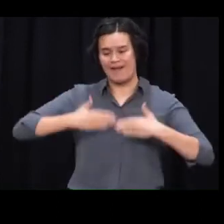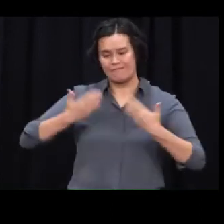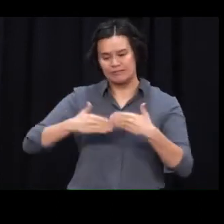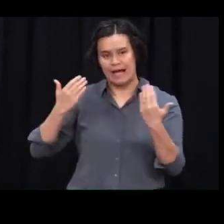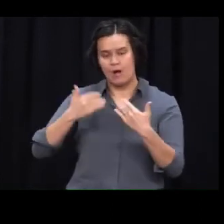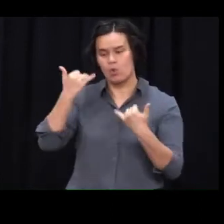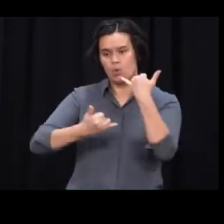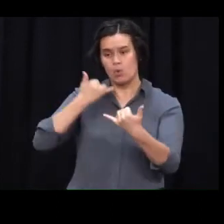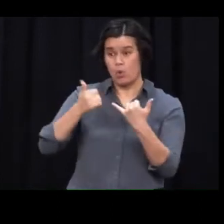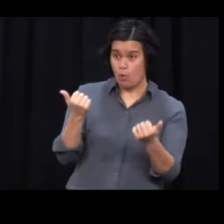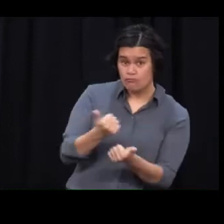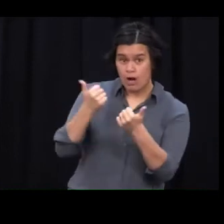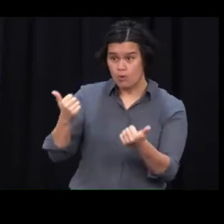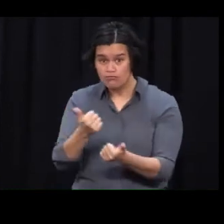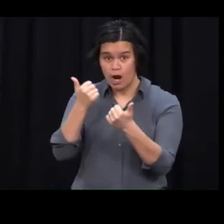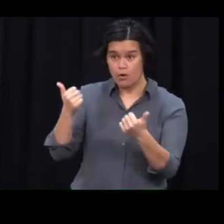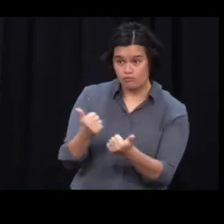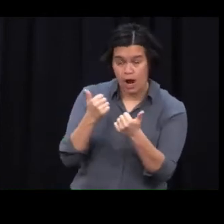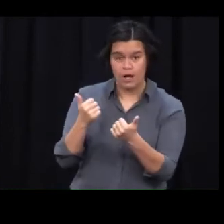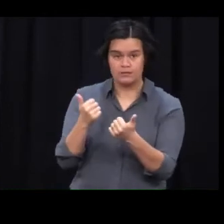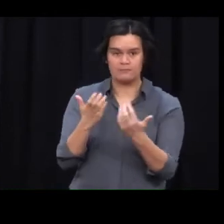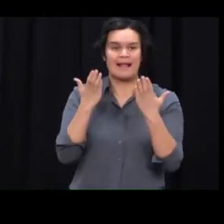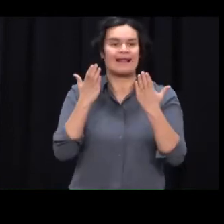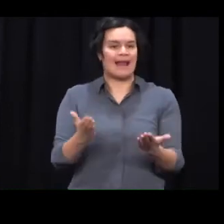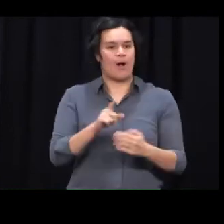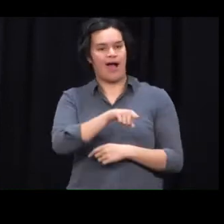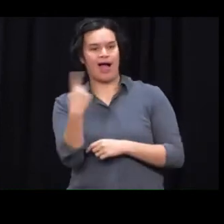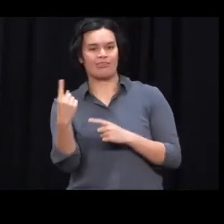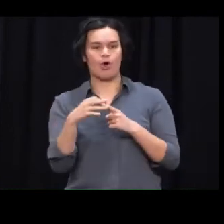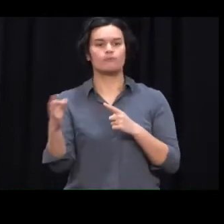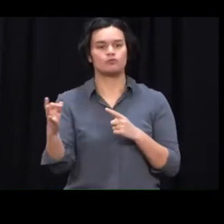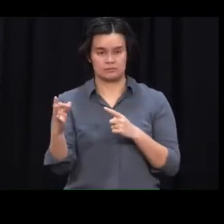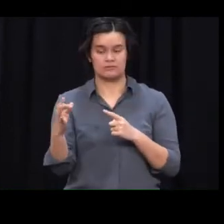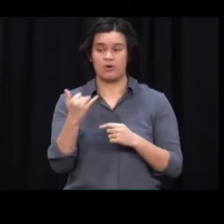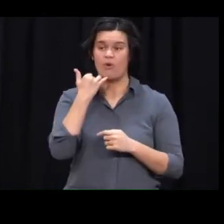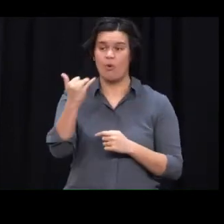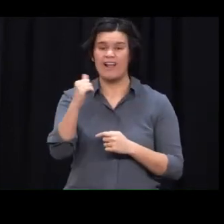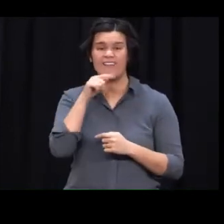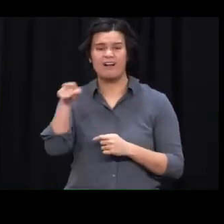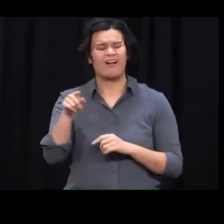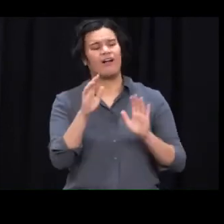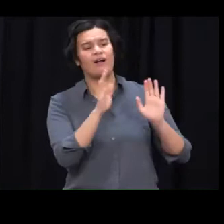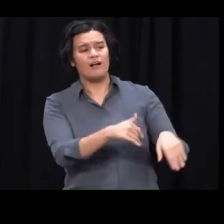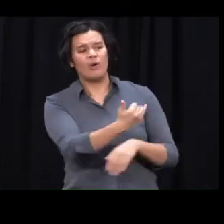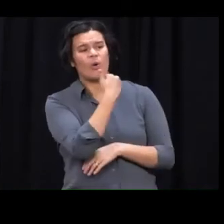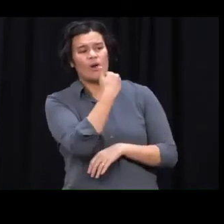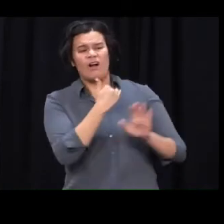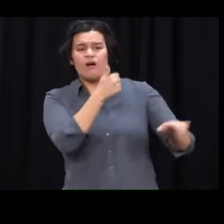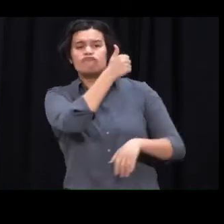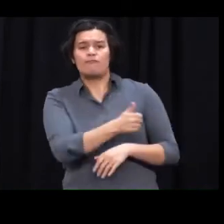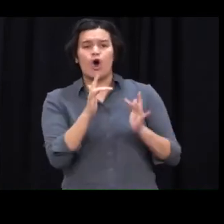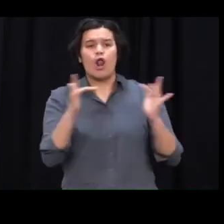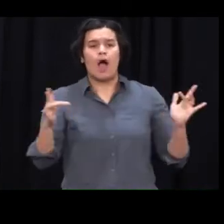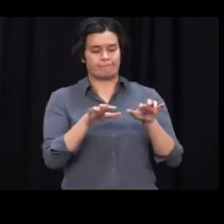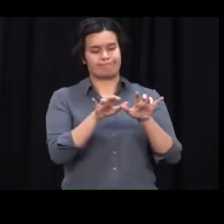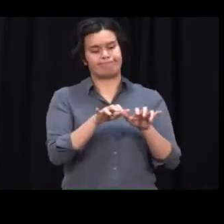These people are all initially contacted by phone, and if they opt to go for email welfare checks, then they can do